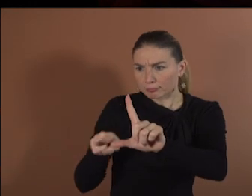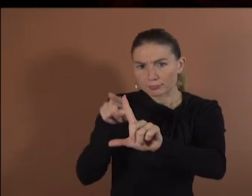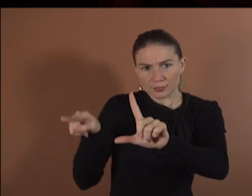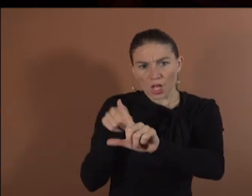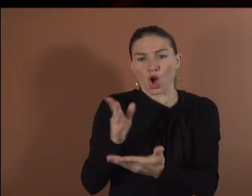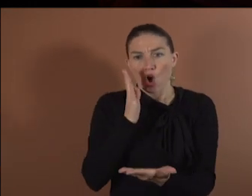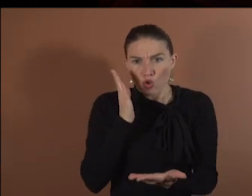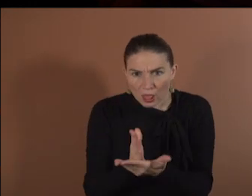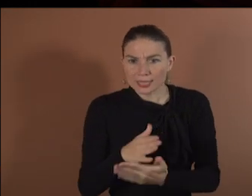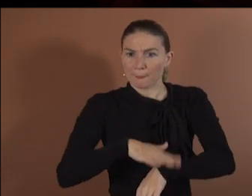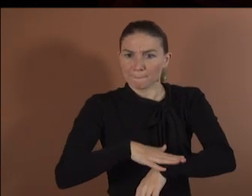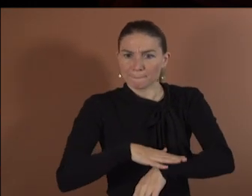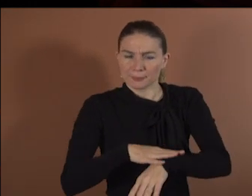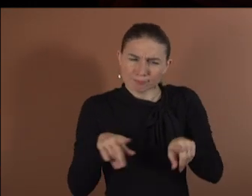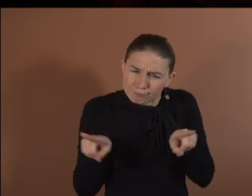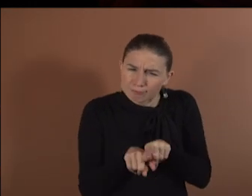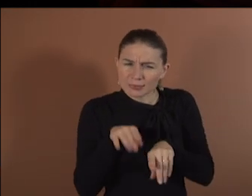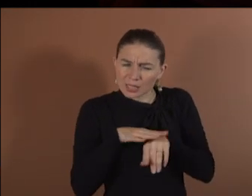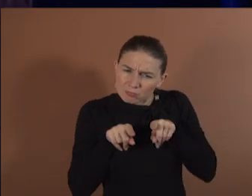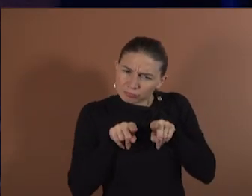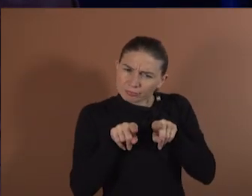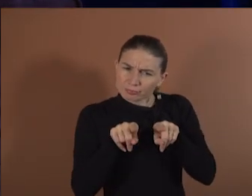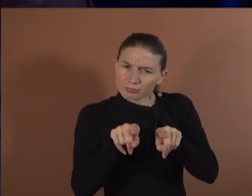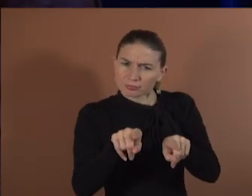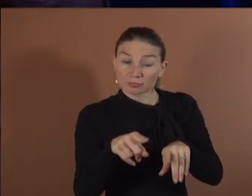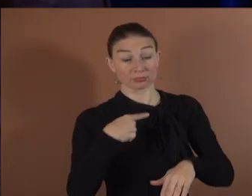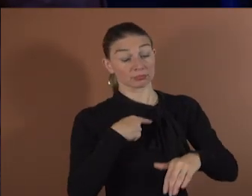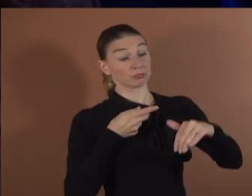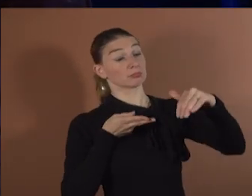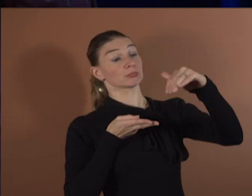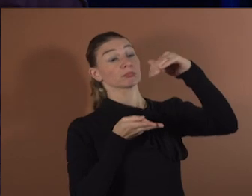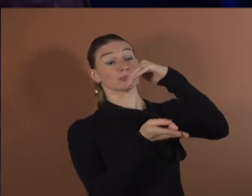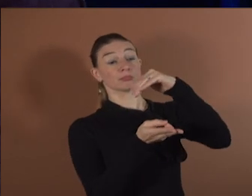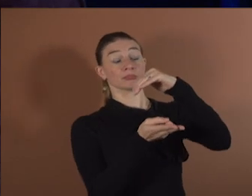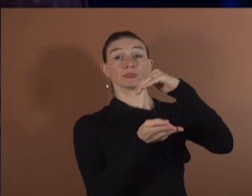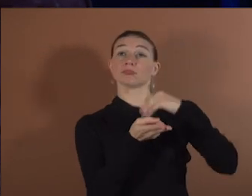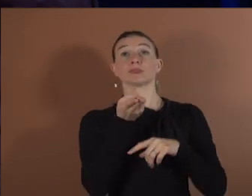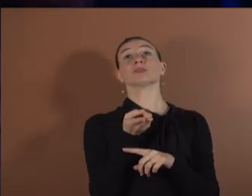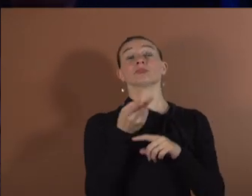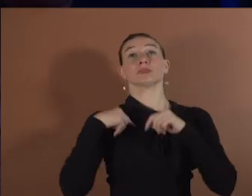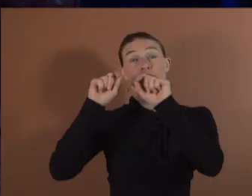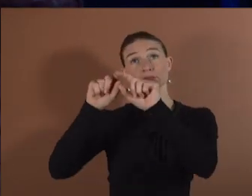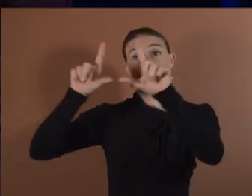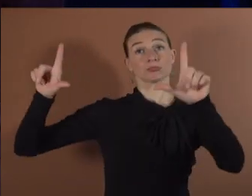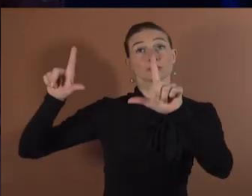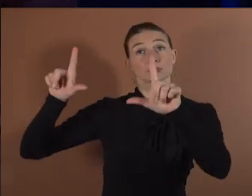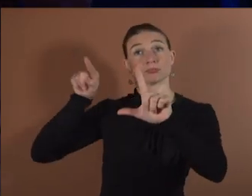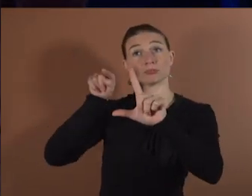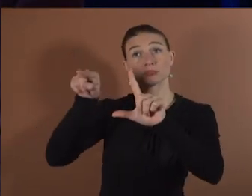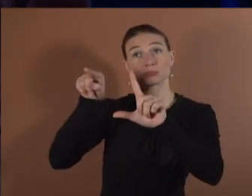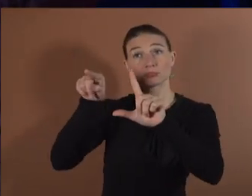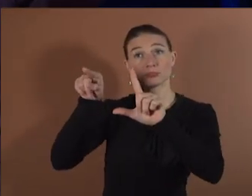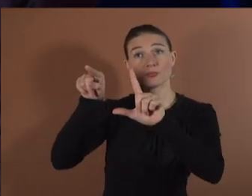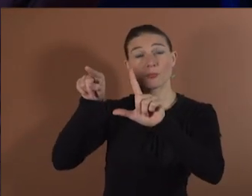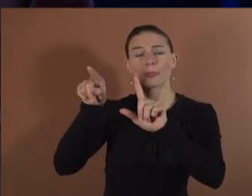from different tasks and we select only one region, shown here in yellow, to the subject. And we want to show it to the subject not